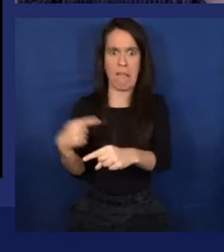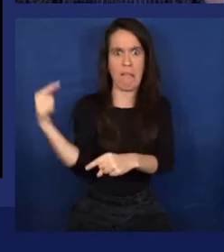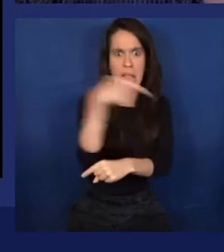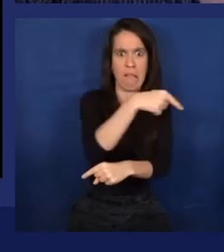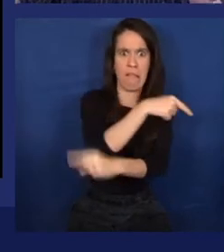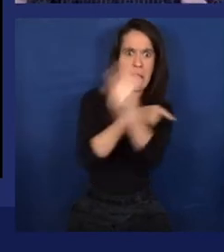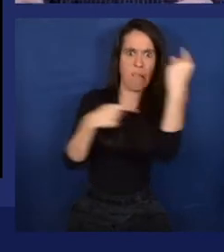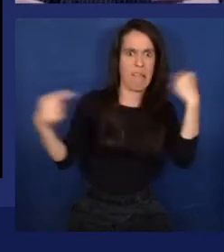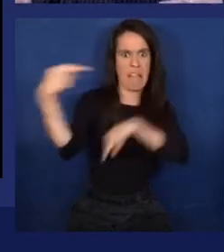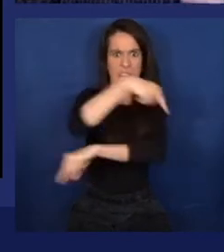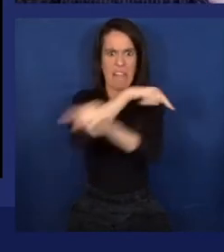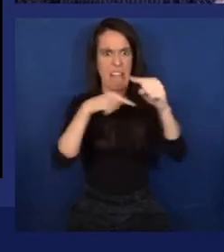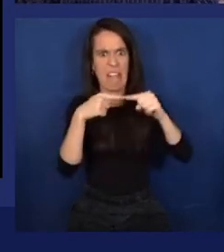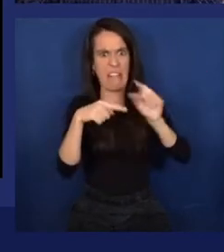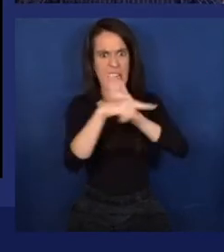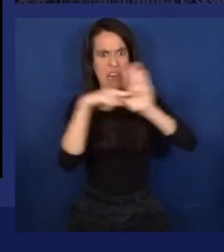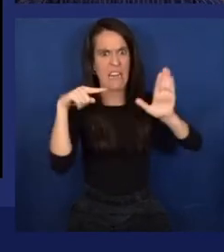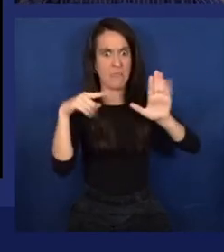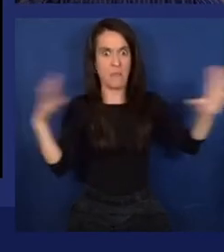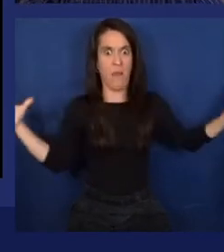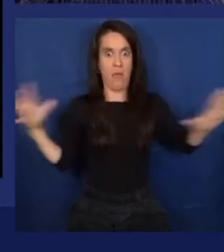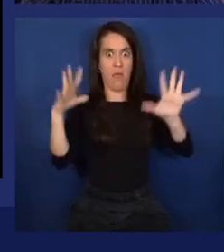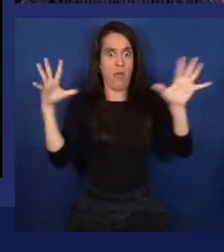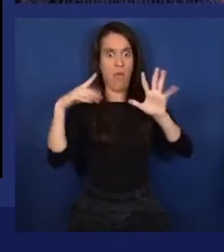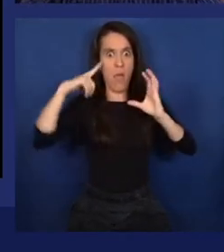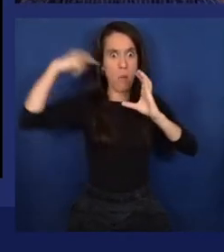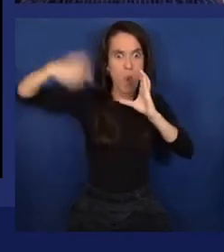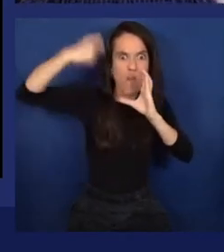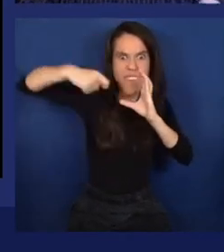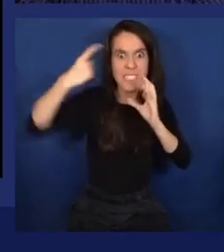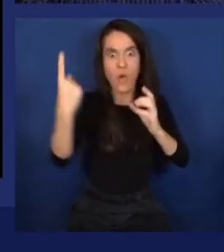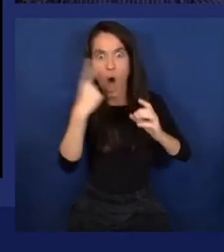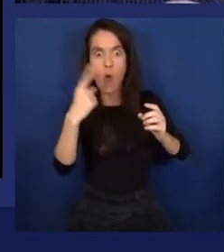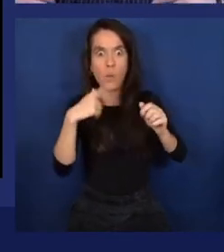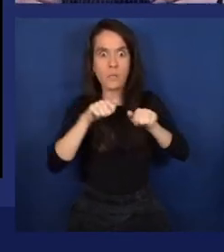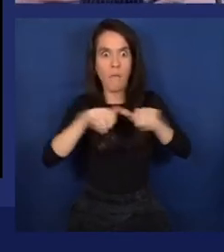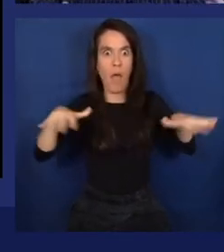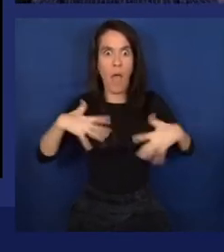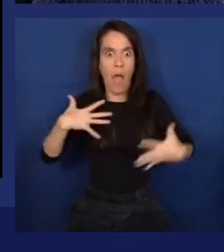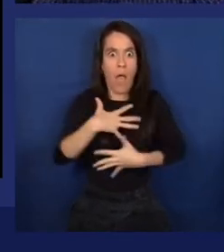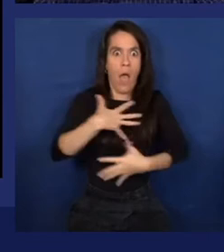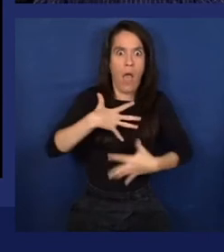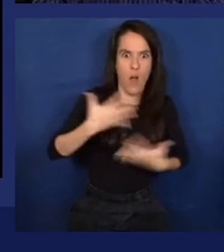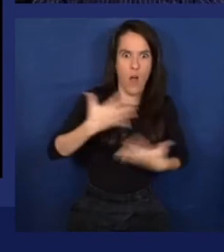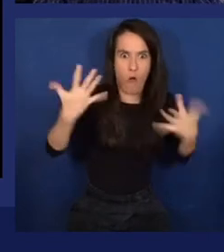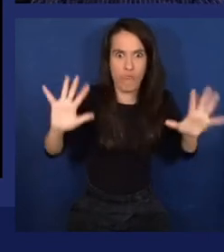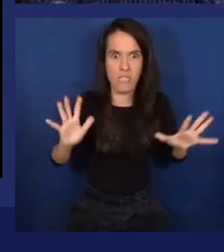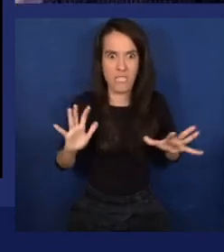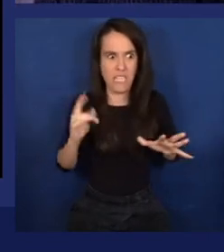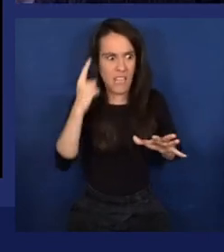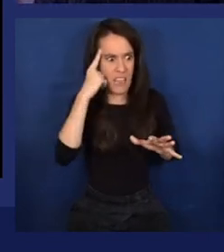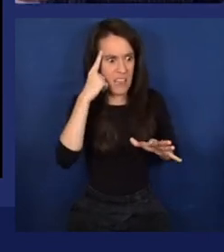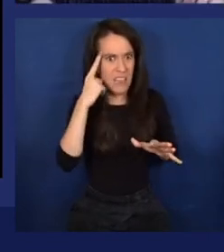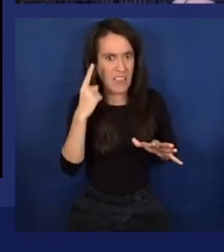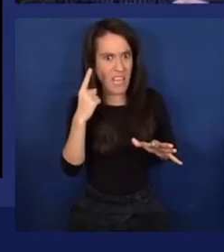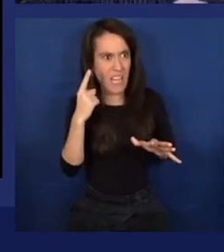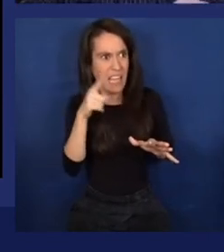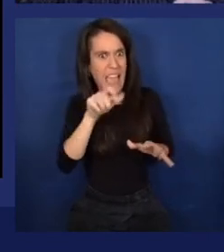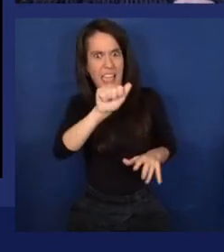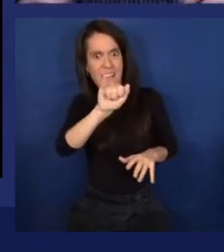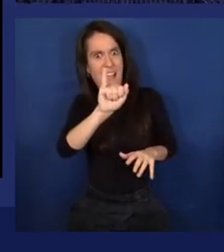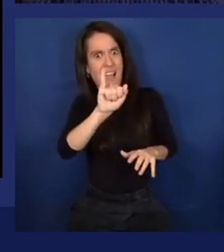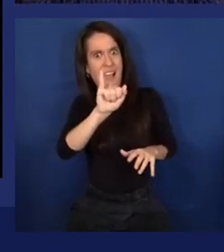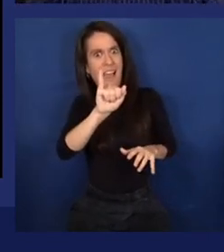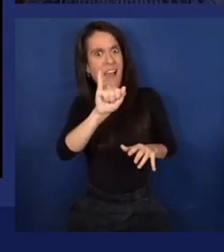a tone right from the very beginning to the rest of the world that, yes, we're going to make this artificial intelligence.